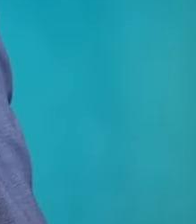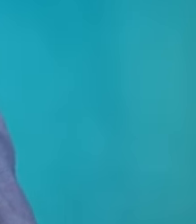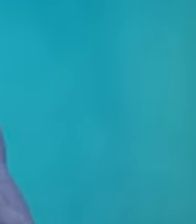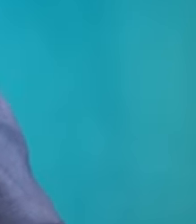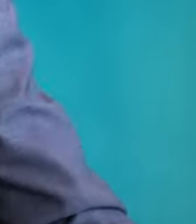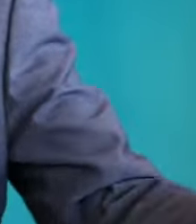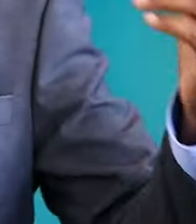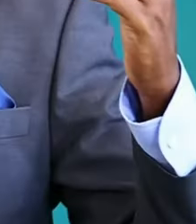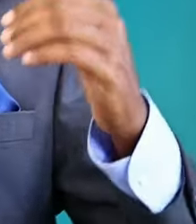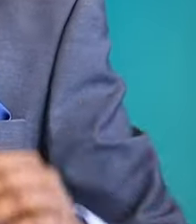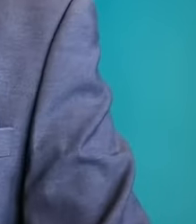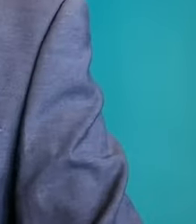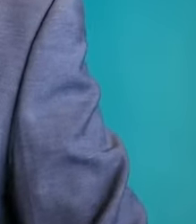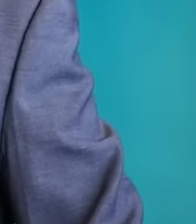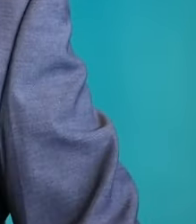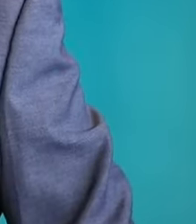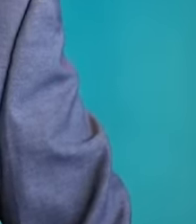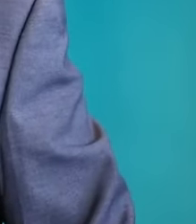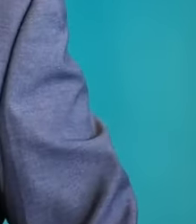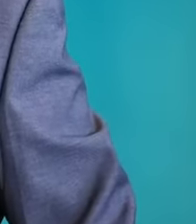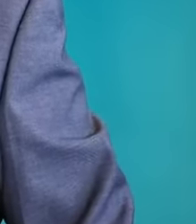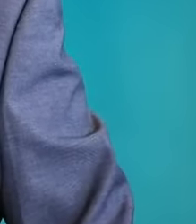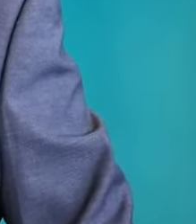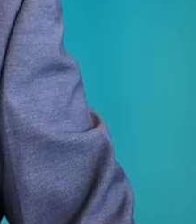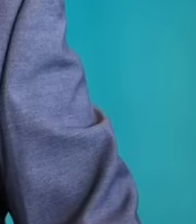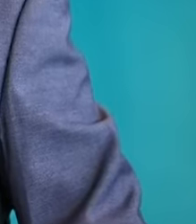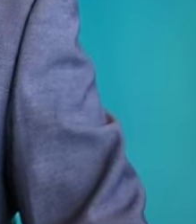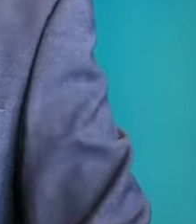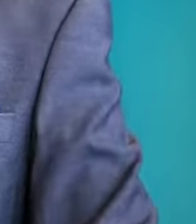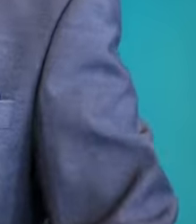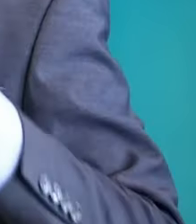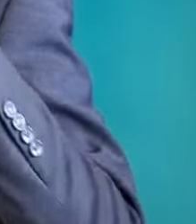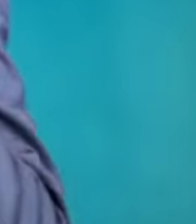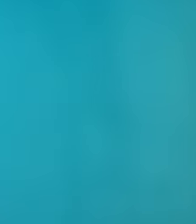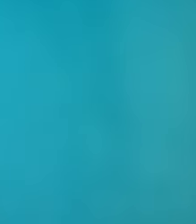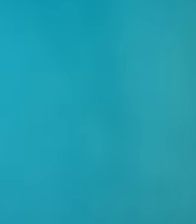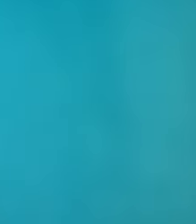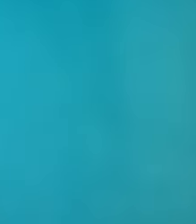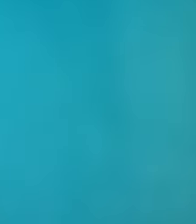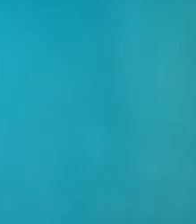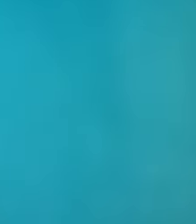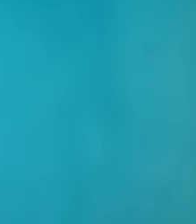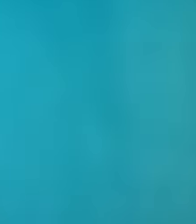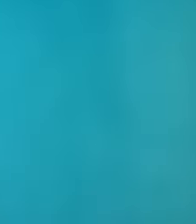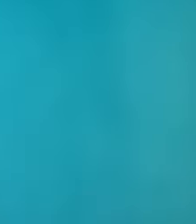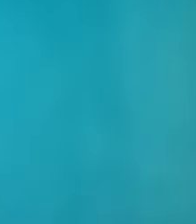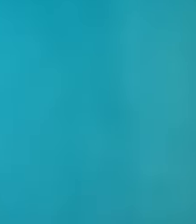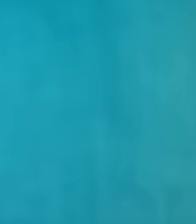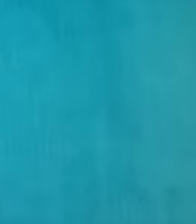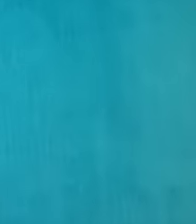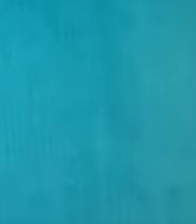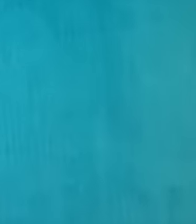and so we see in the life of Daniel that even as they went